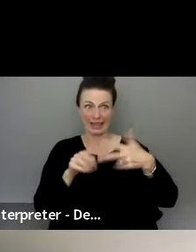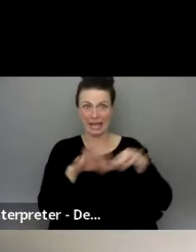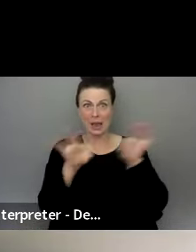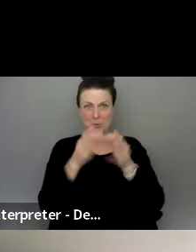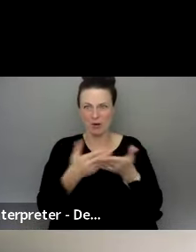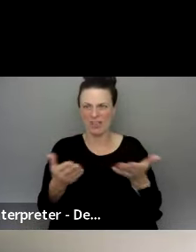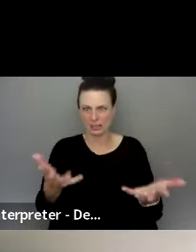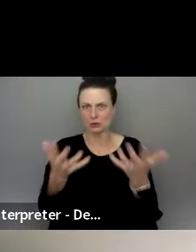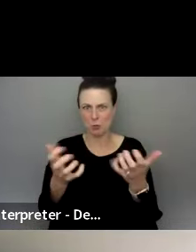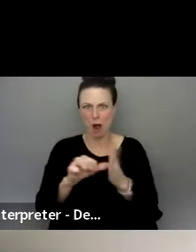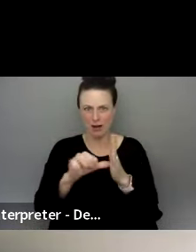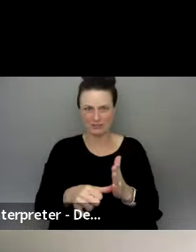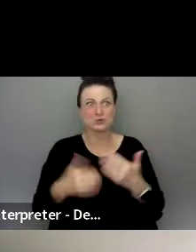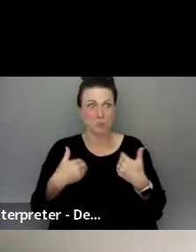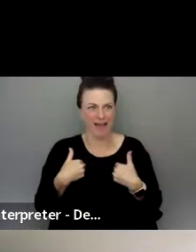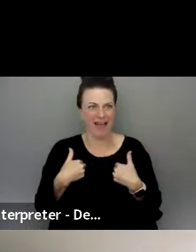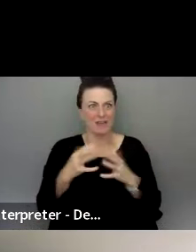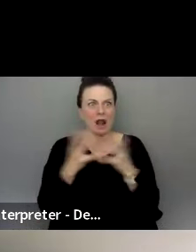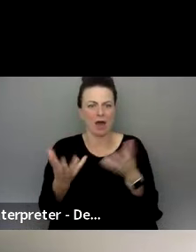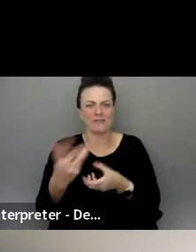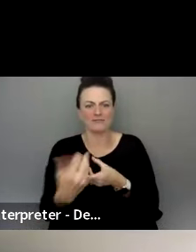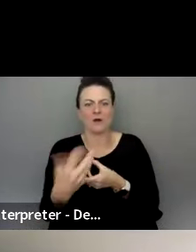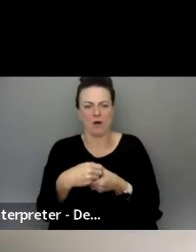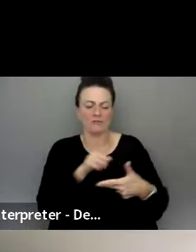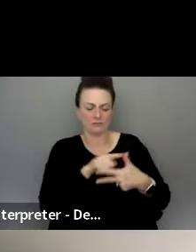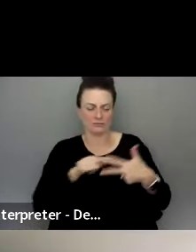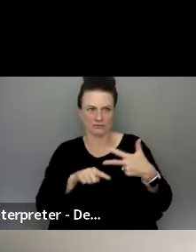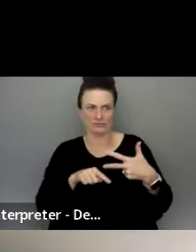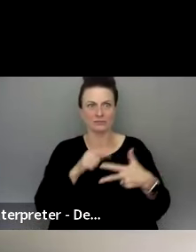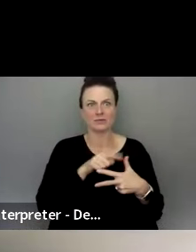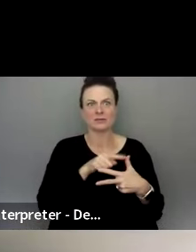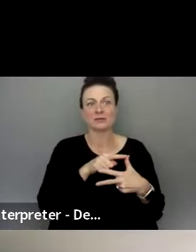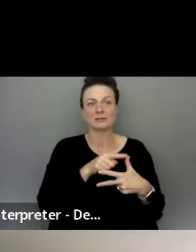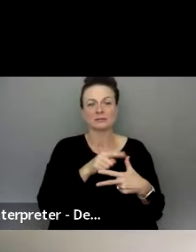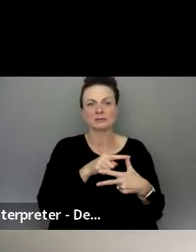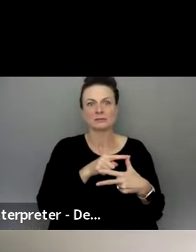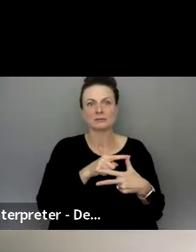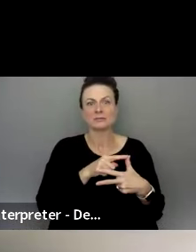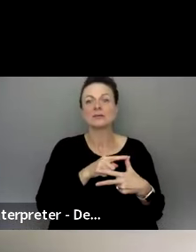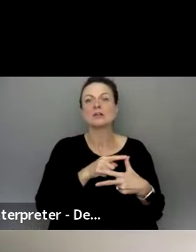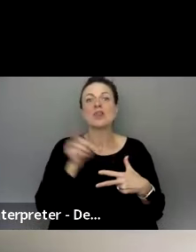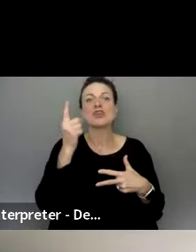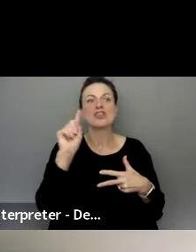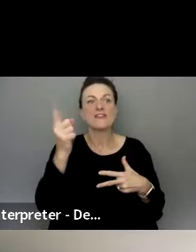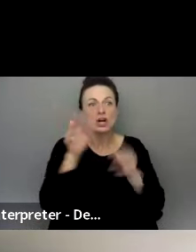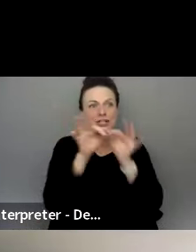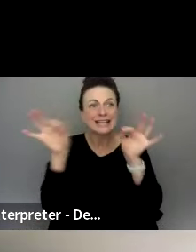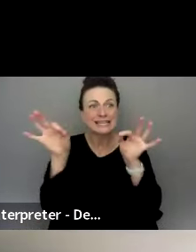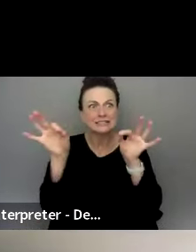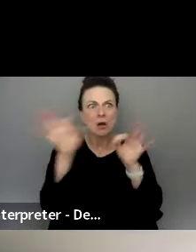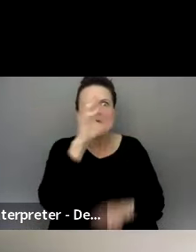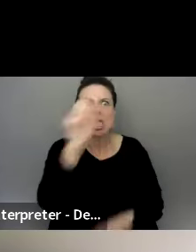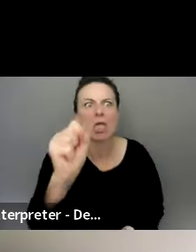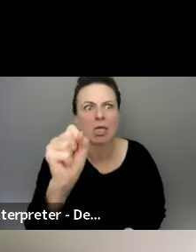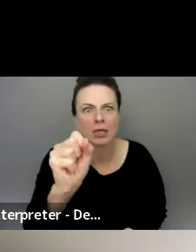want in order to have sort of a lot of engagement. The first one is that the first sentence needs to be really, really high engagement